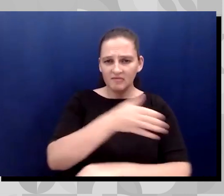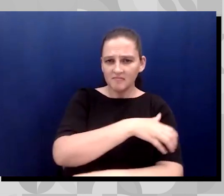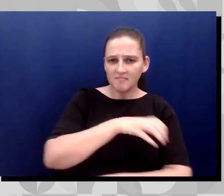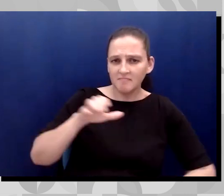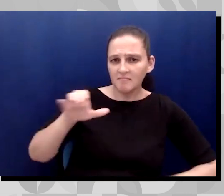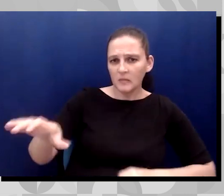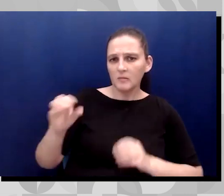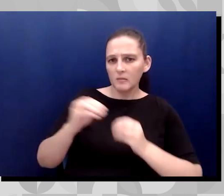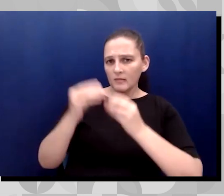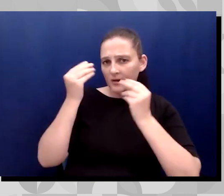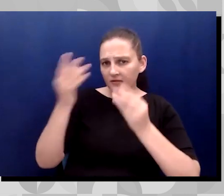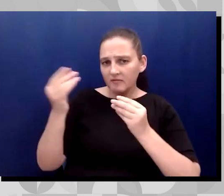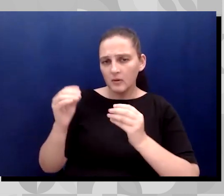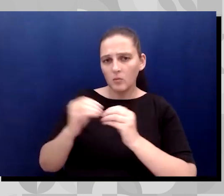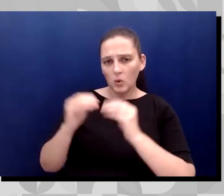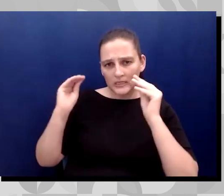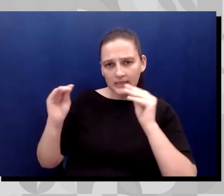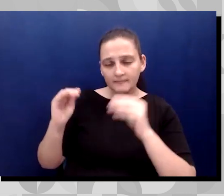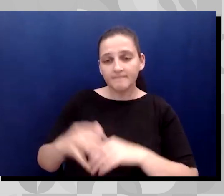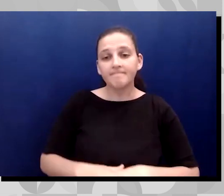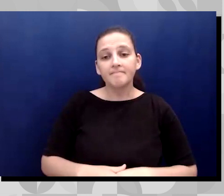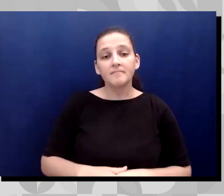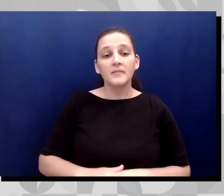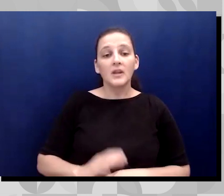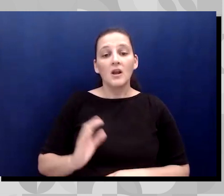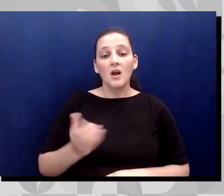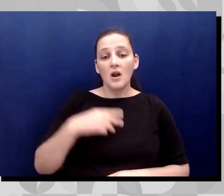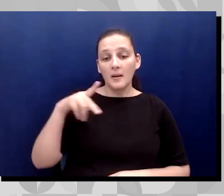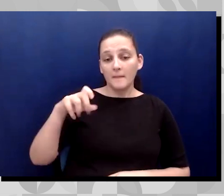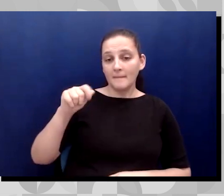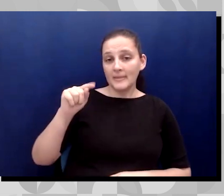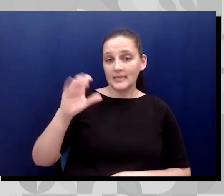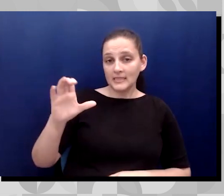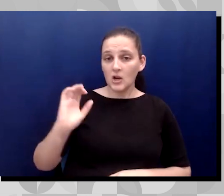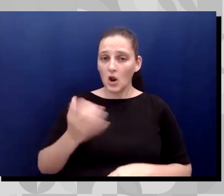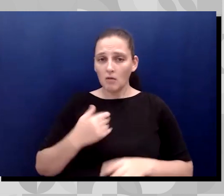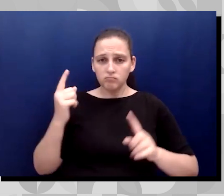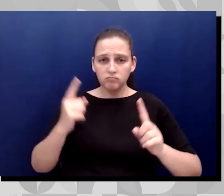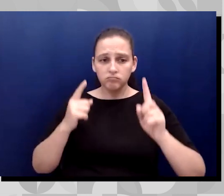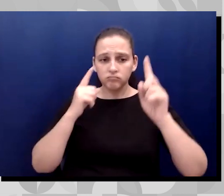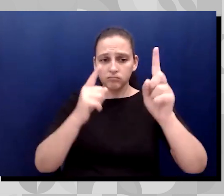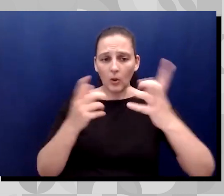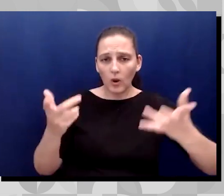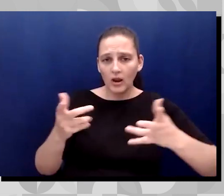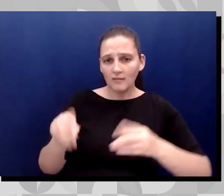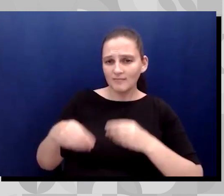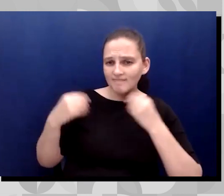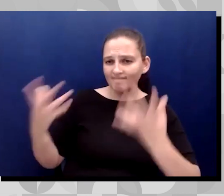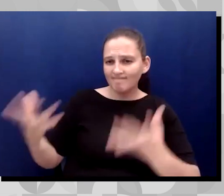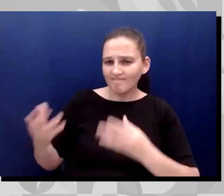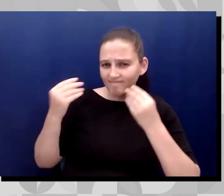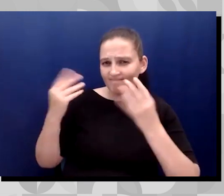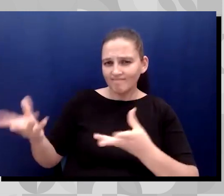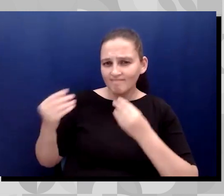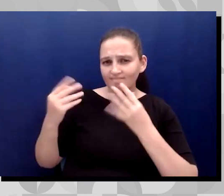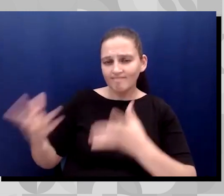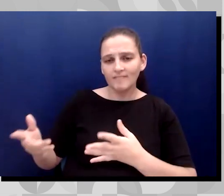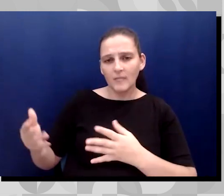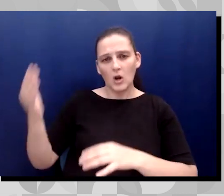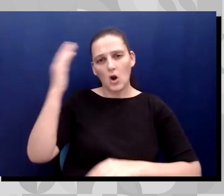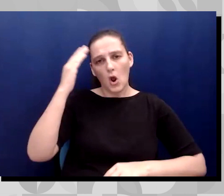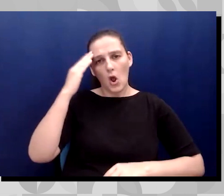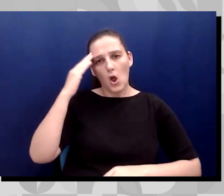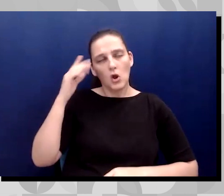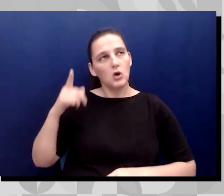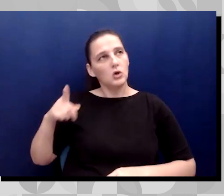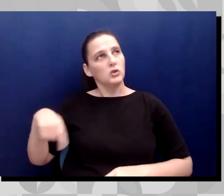And so the mission of PEATC really is to be able to provide them with all this knowledge that they need so that they can become better advocates for their